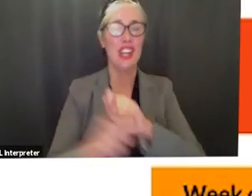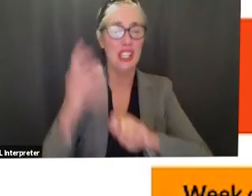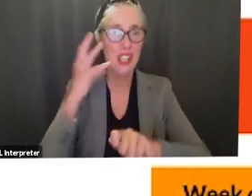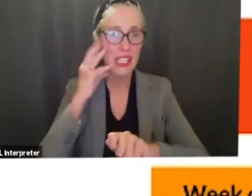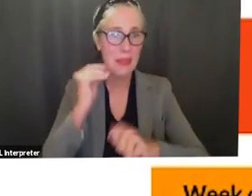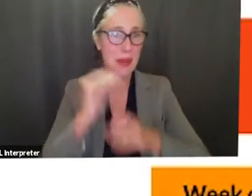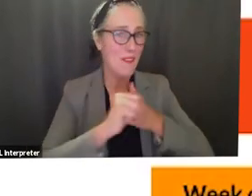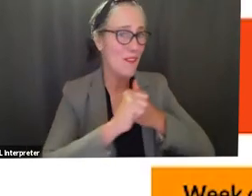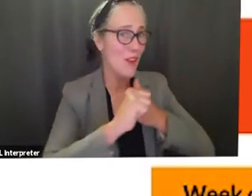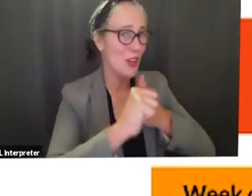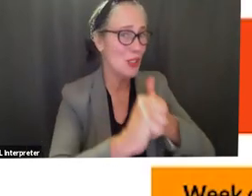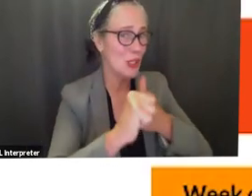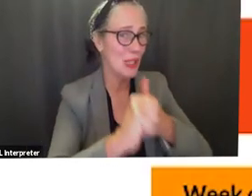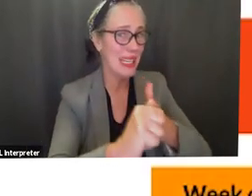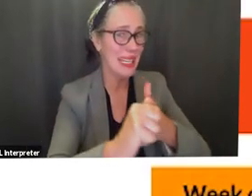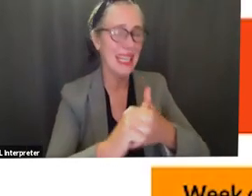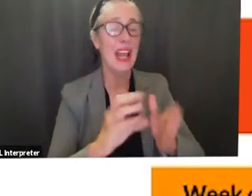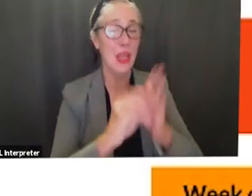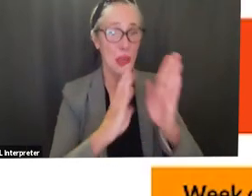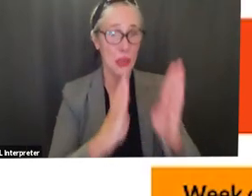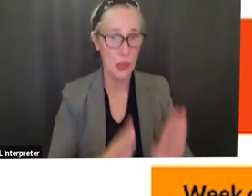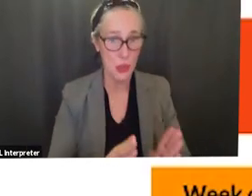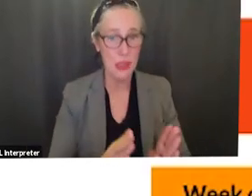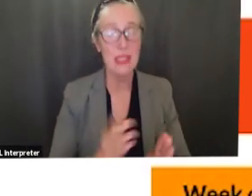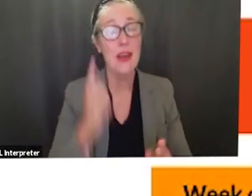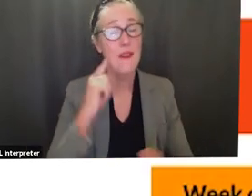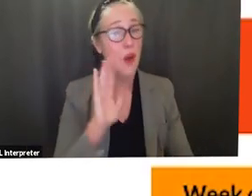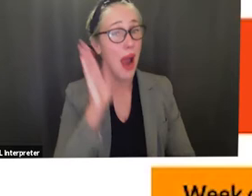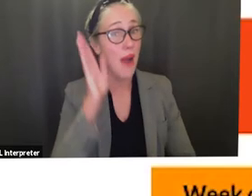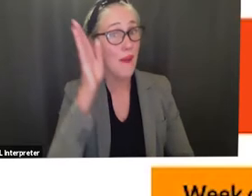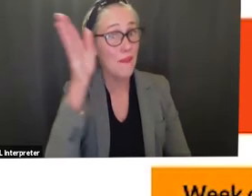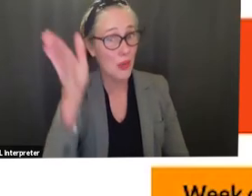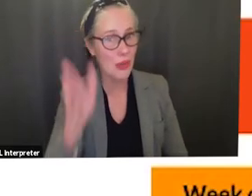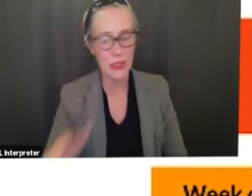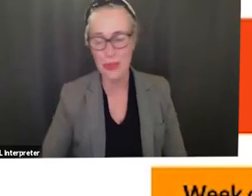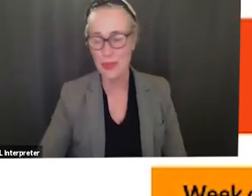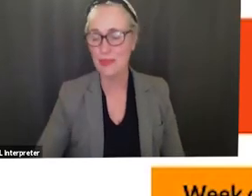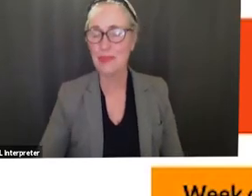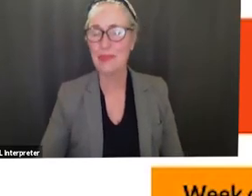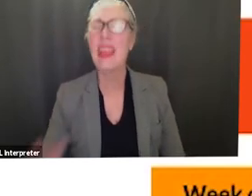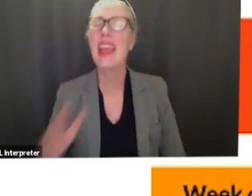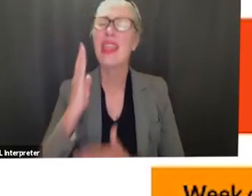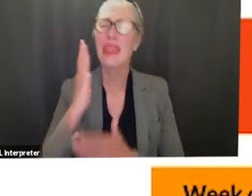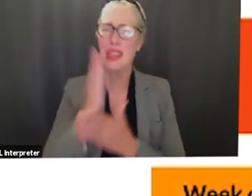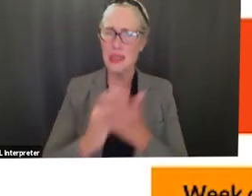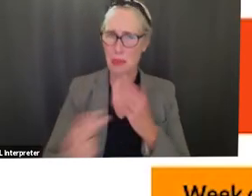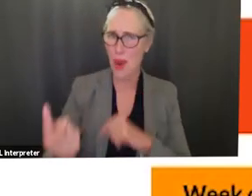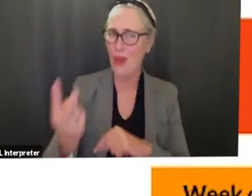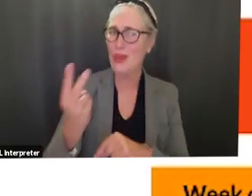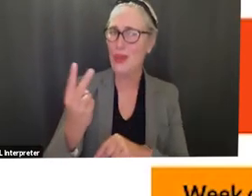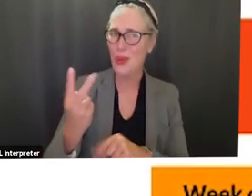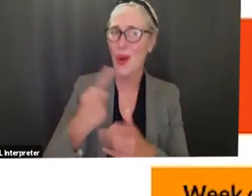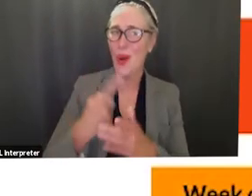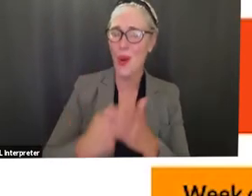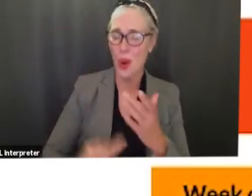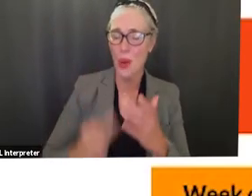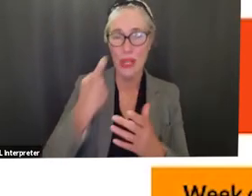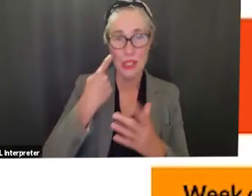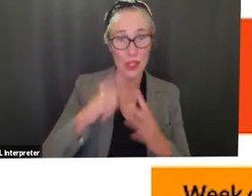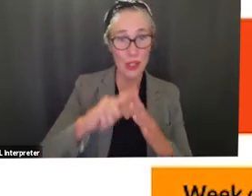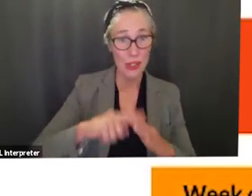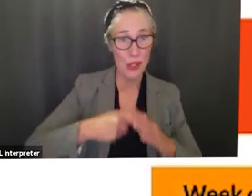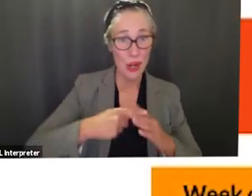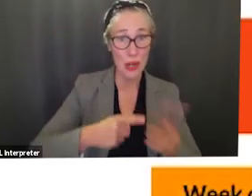uh this is a follow or a part two i wouldn't say a follow-up but a part two to what we started in our learning